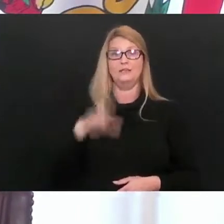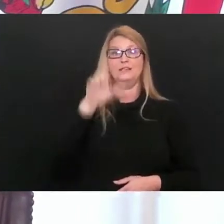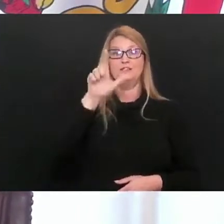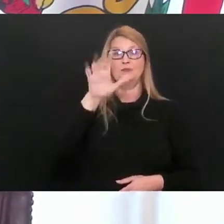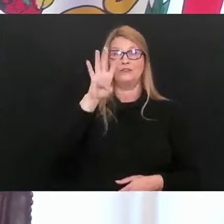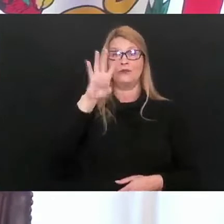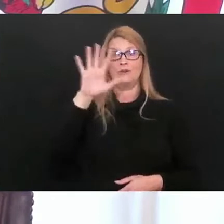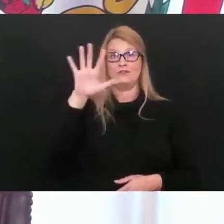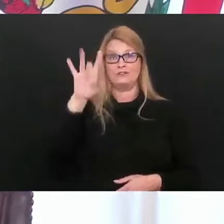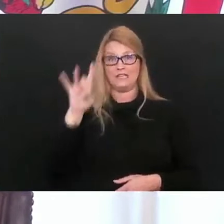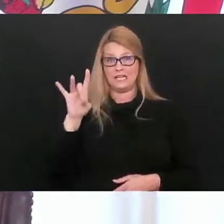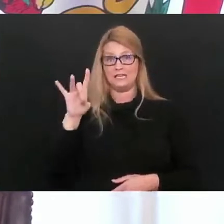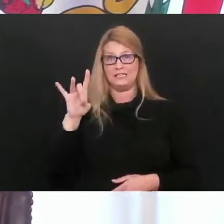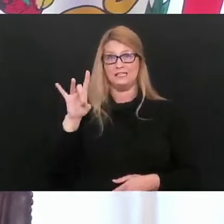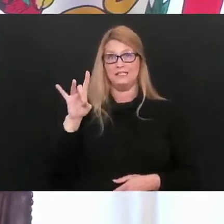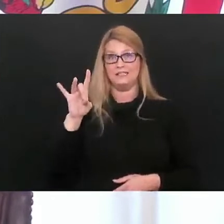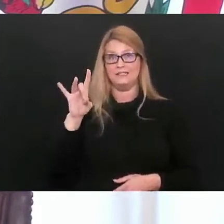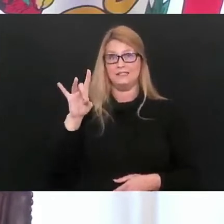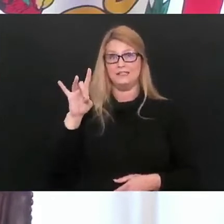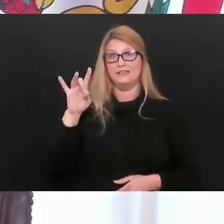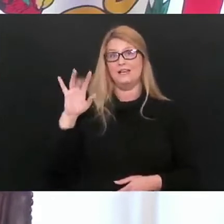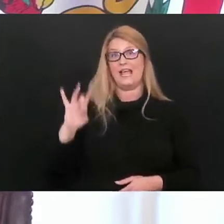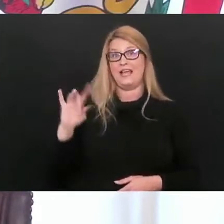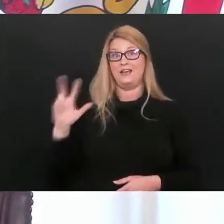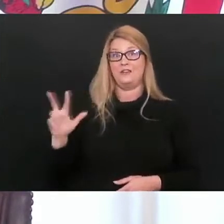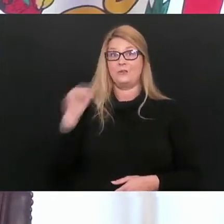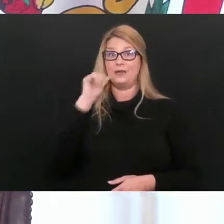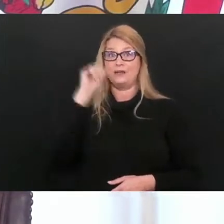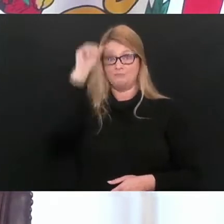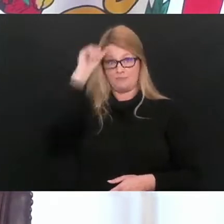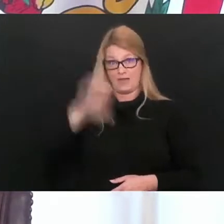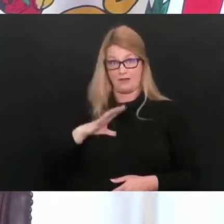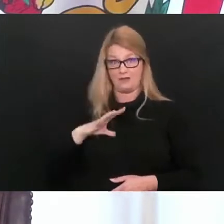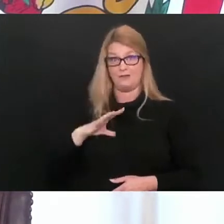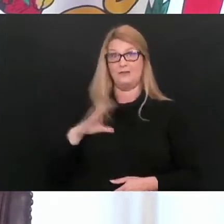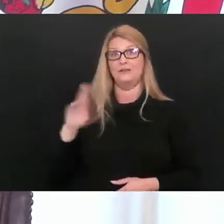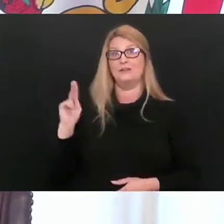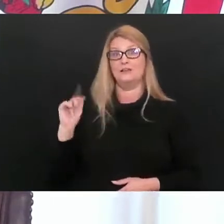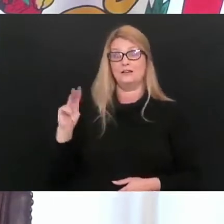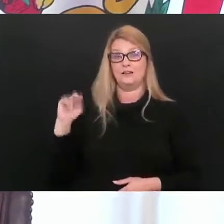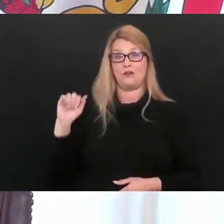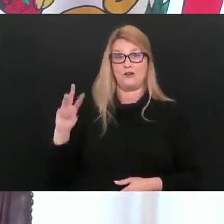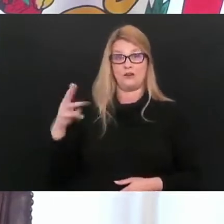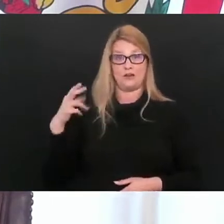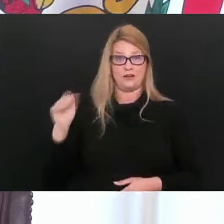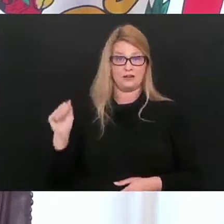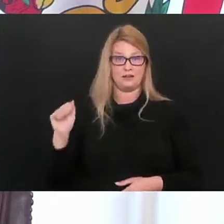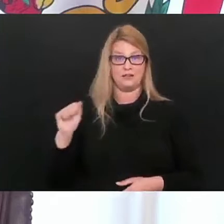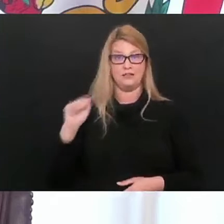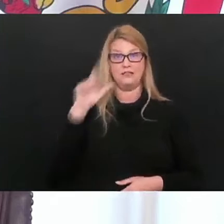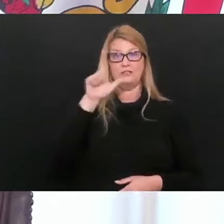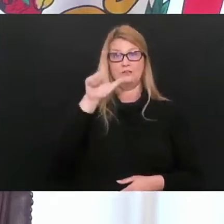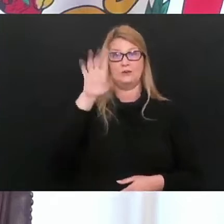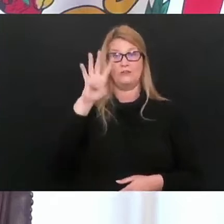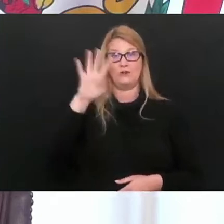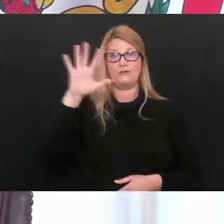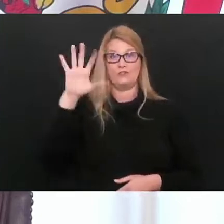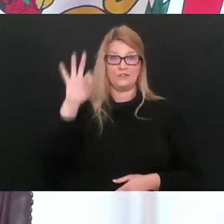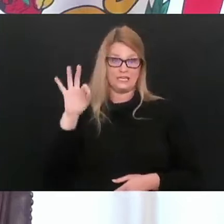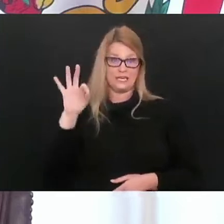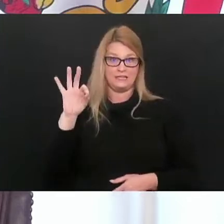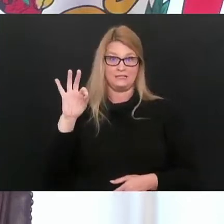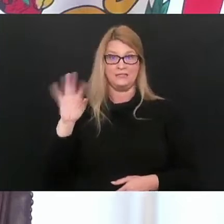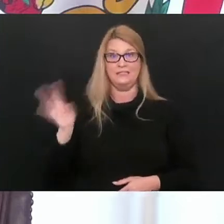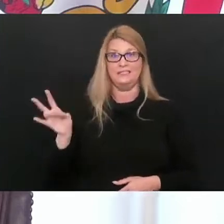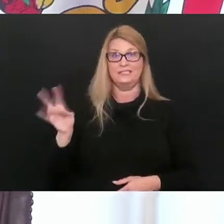,458th death is an 83-year-old male from Kanawha County. Our 2,459th death